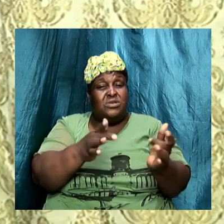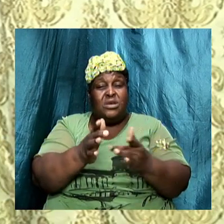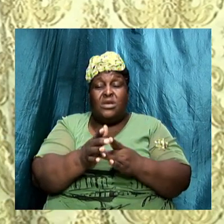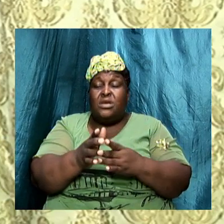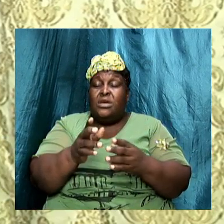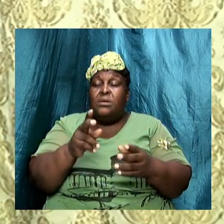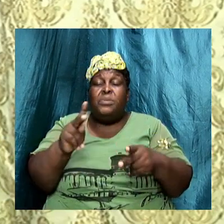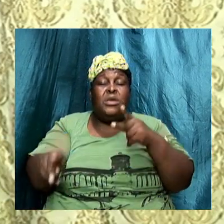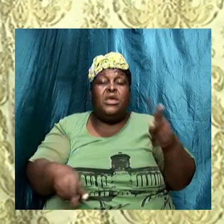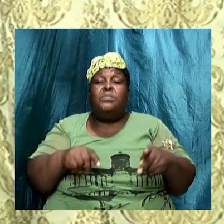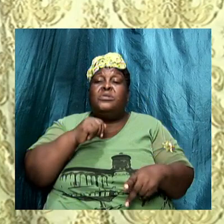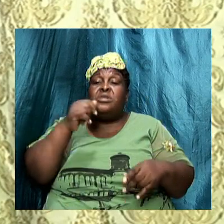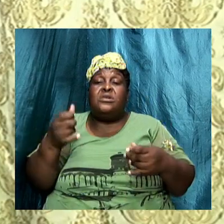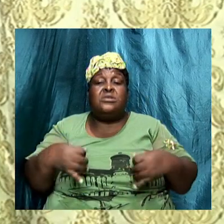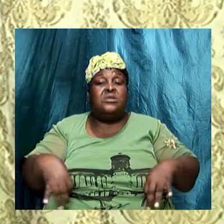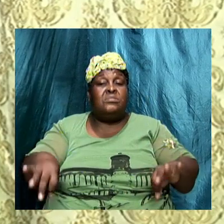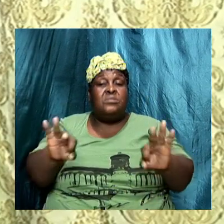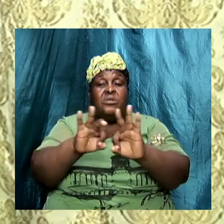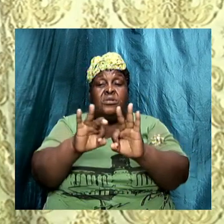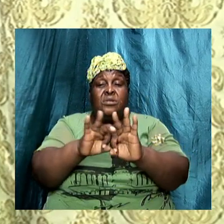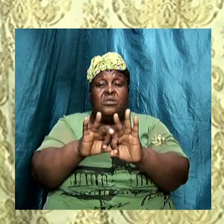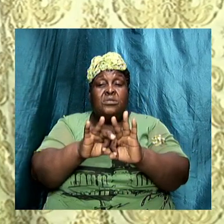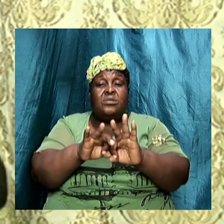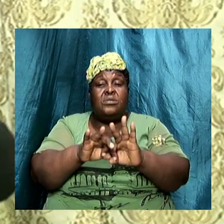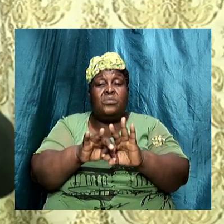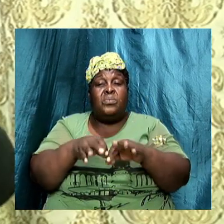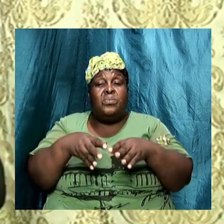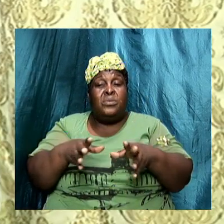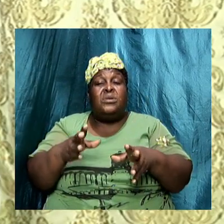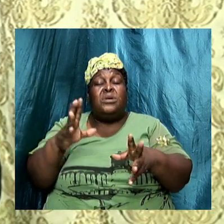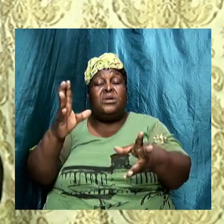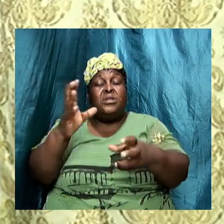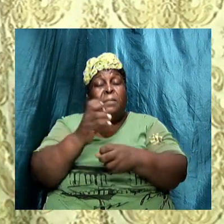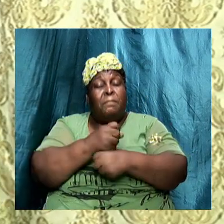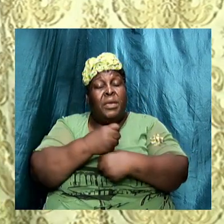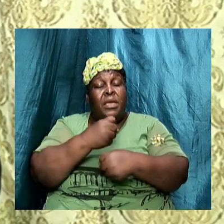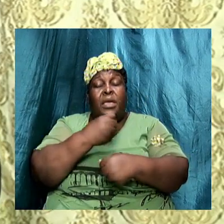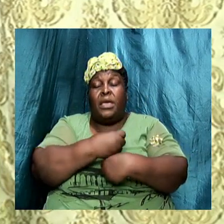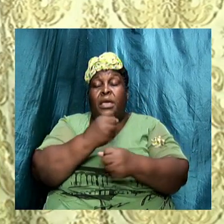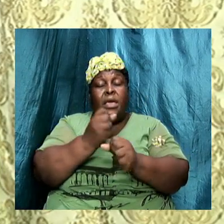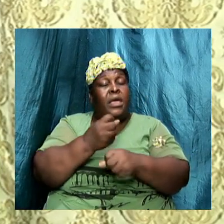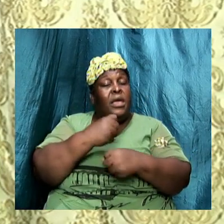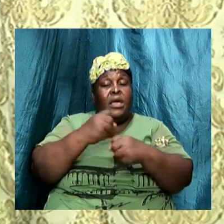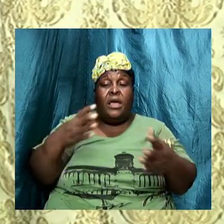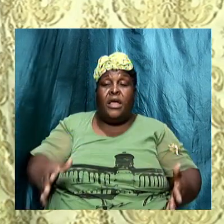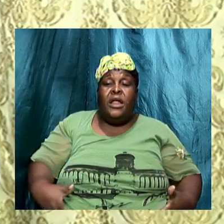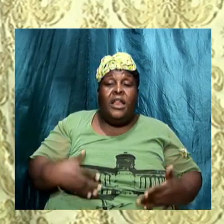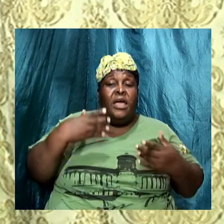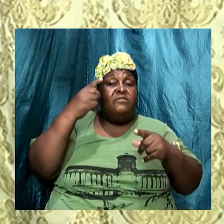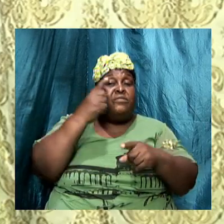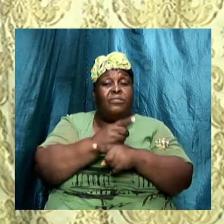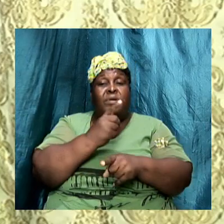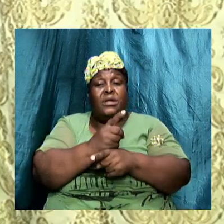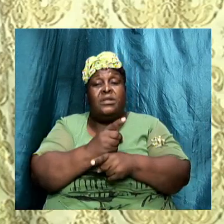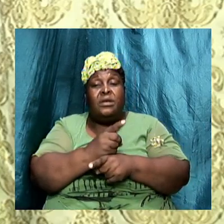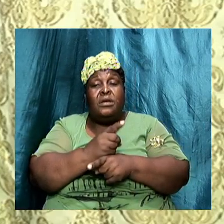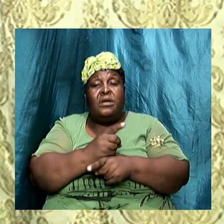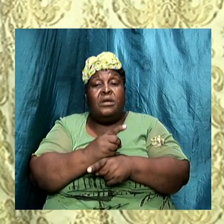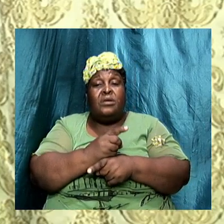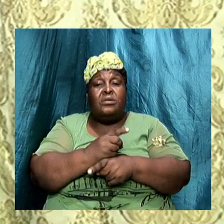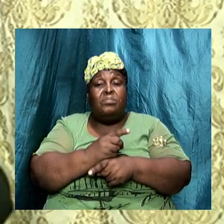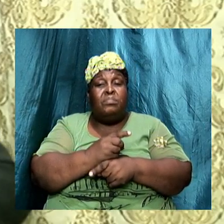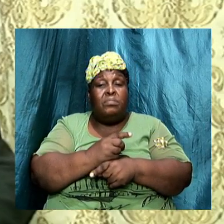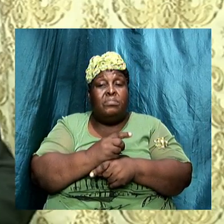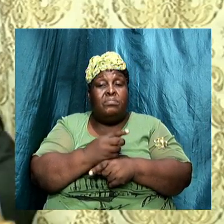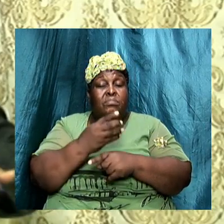the necessary steps to get their life right beware of the living of the Sadducees the Sadducees says there